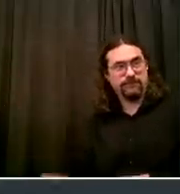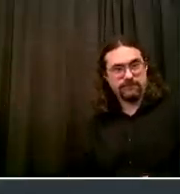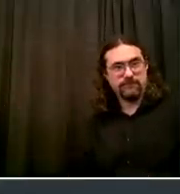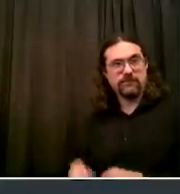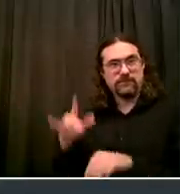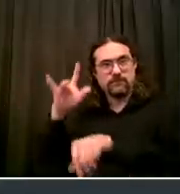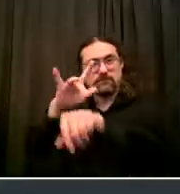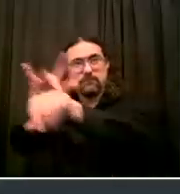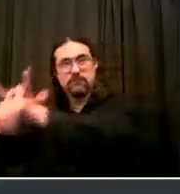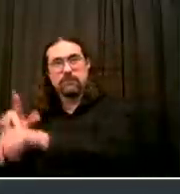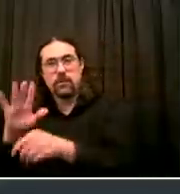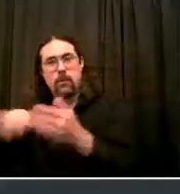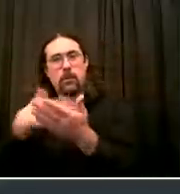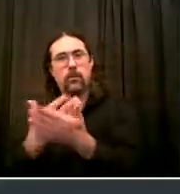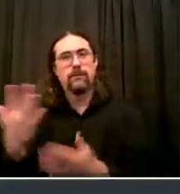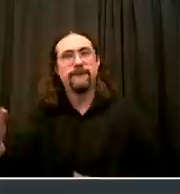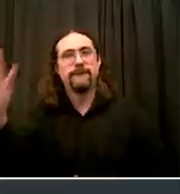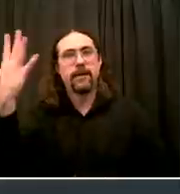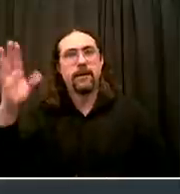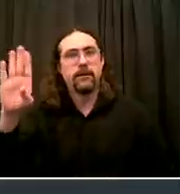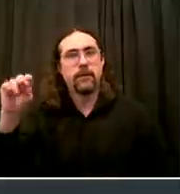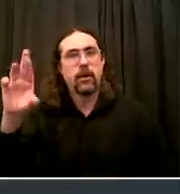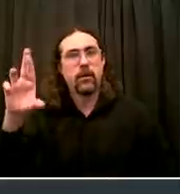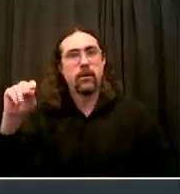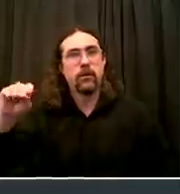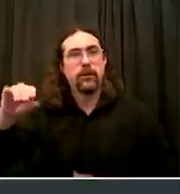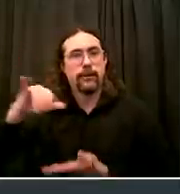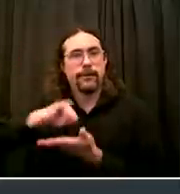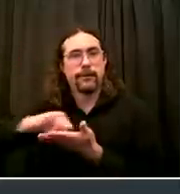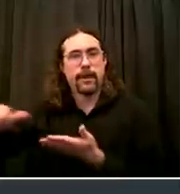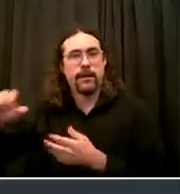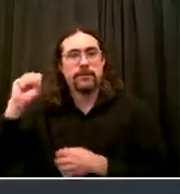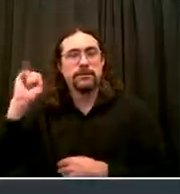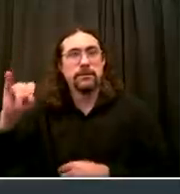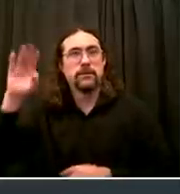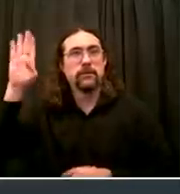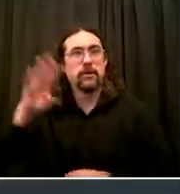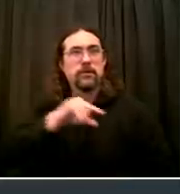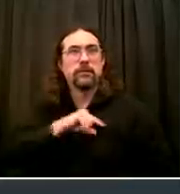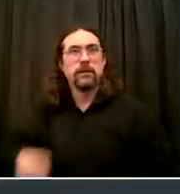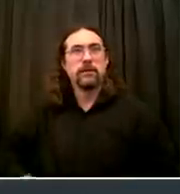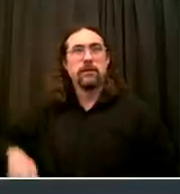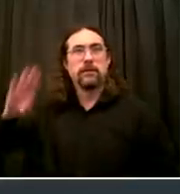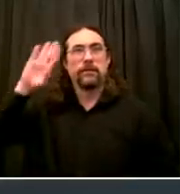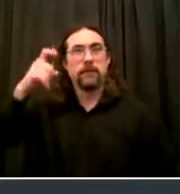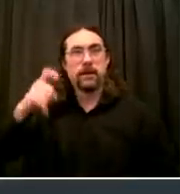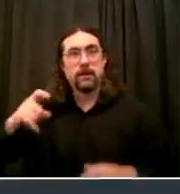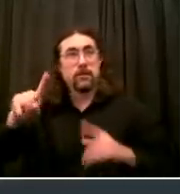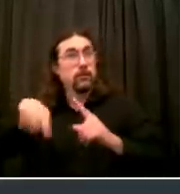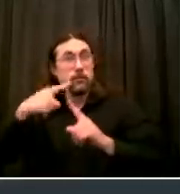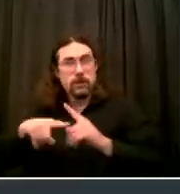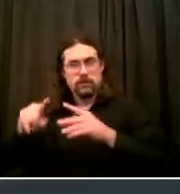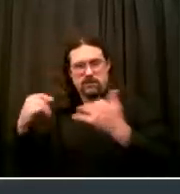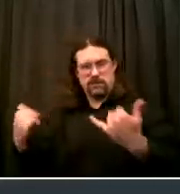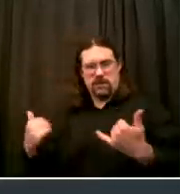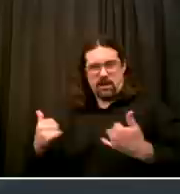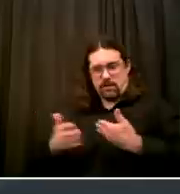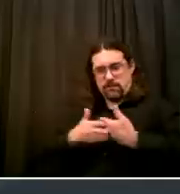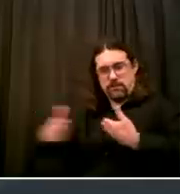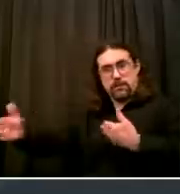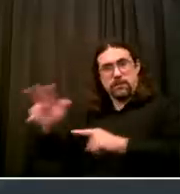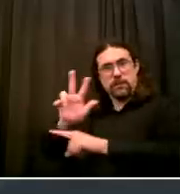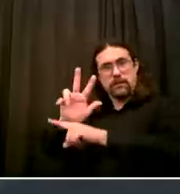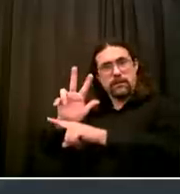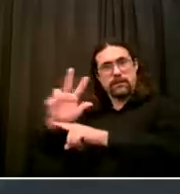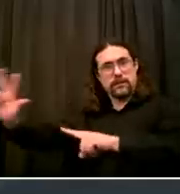Bronx They will all be completed Over the next three weeks And I ask all New Yorkers To recognize the power of